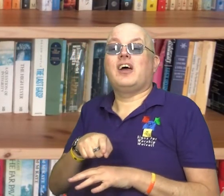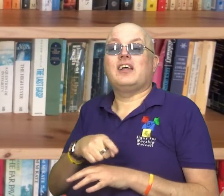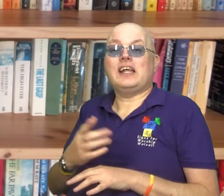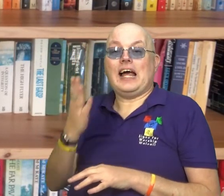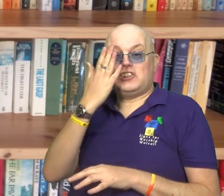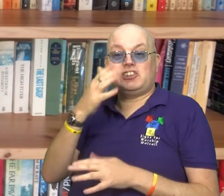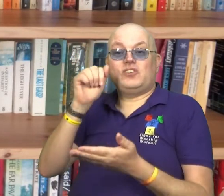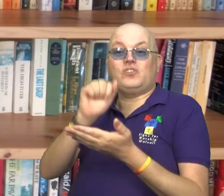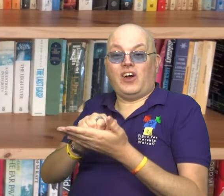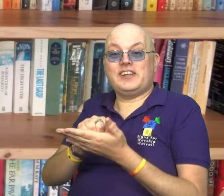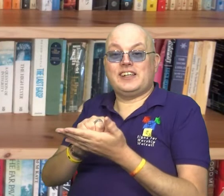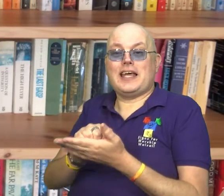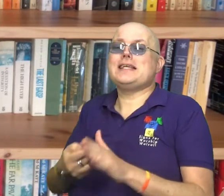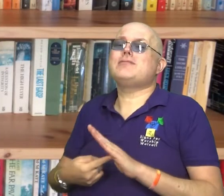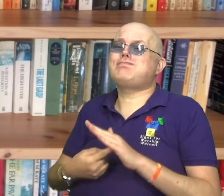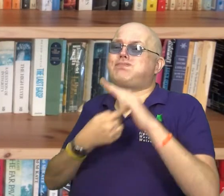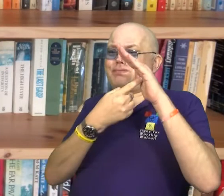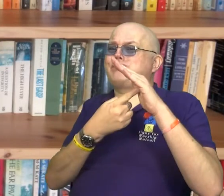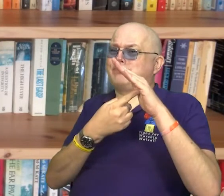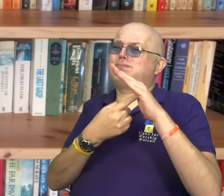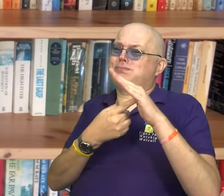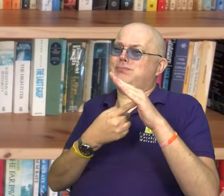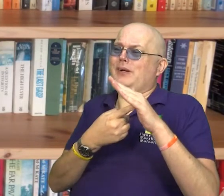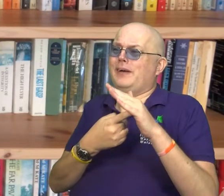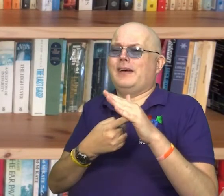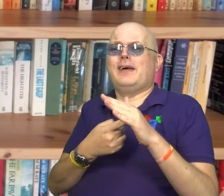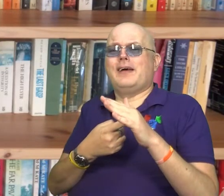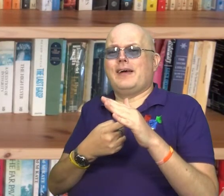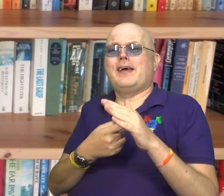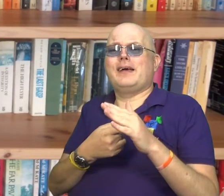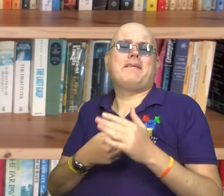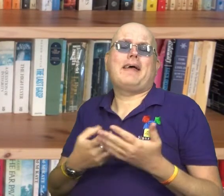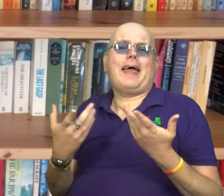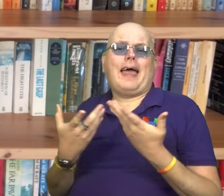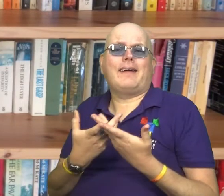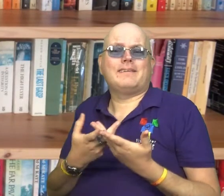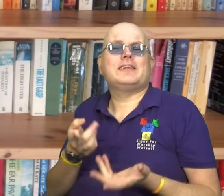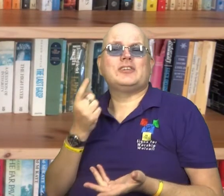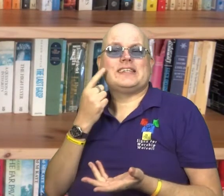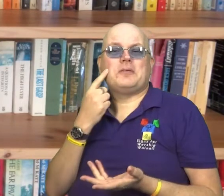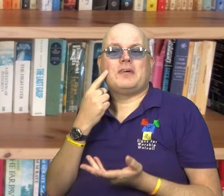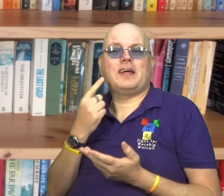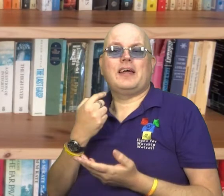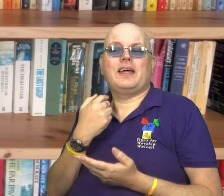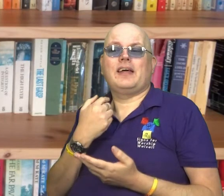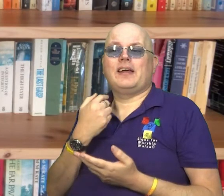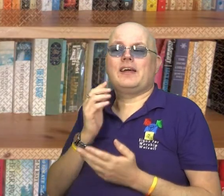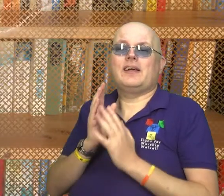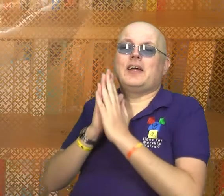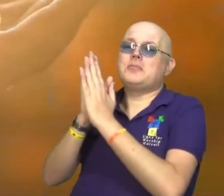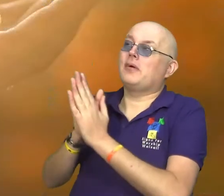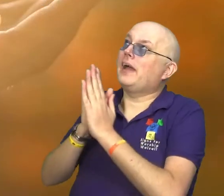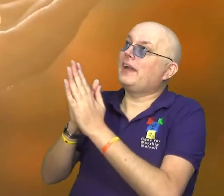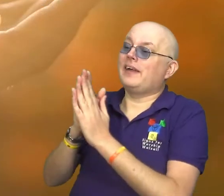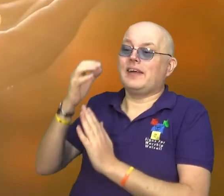Having the right attitude is so important. And the right attitude is simple. We pray it every